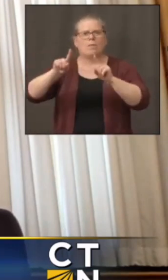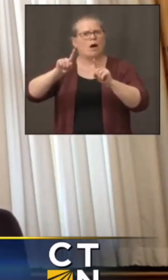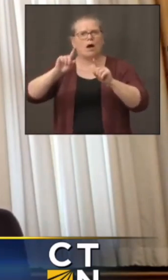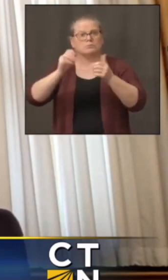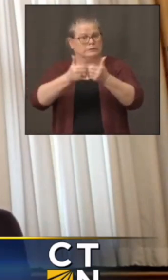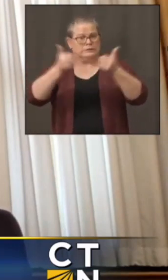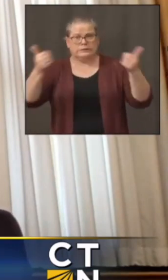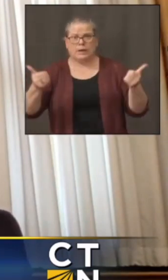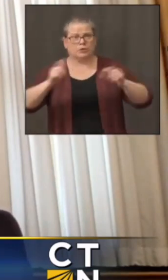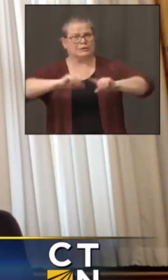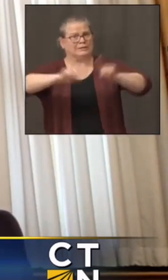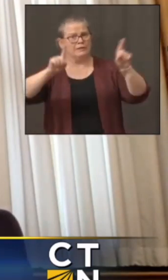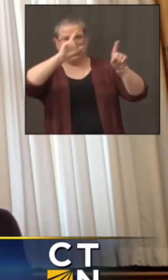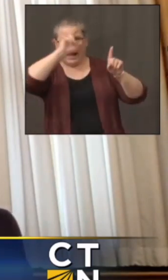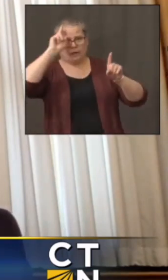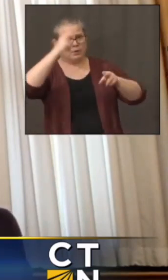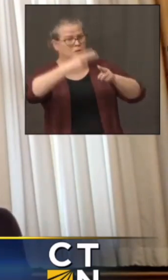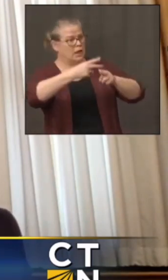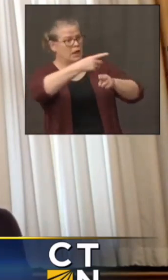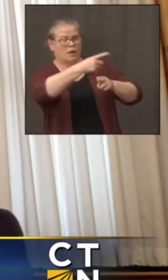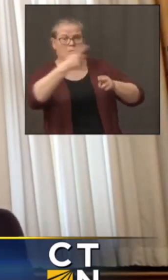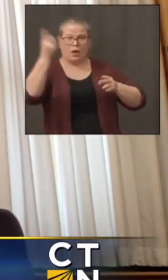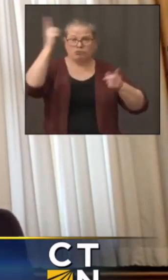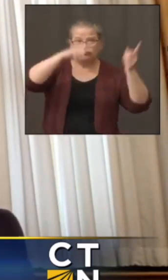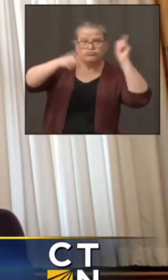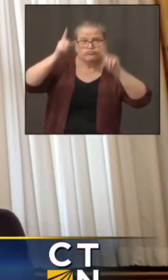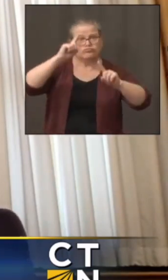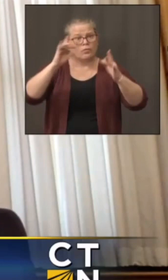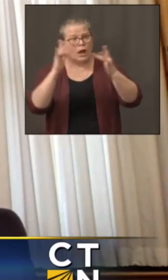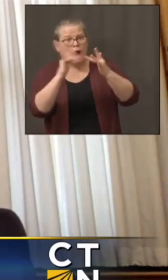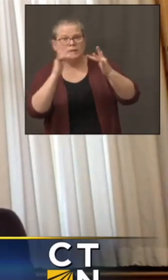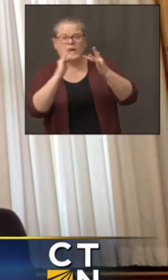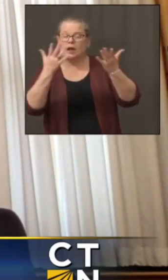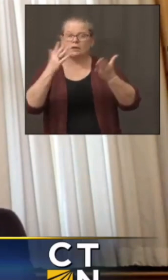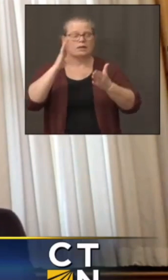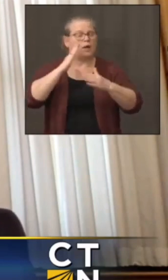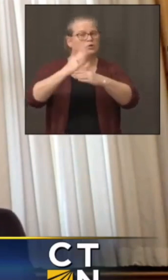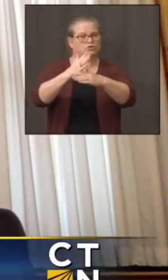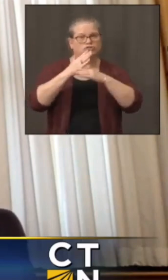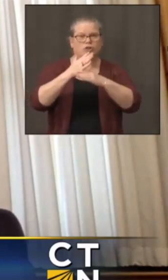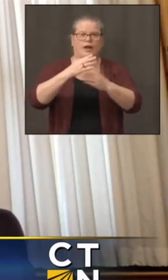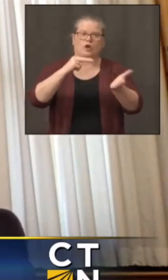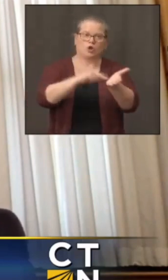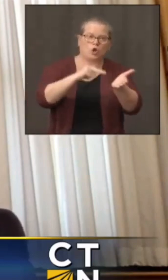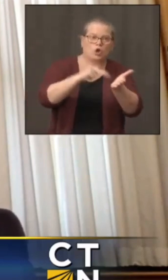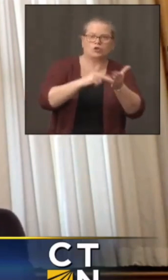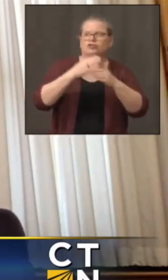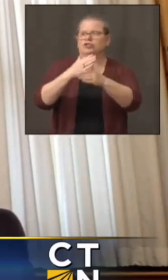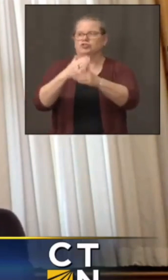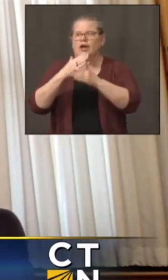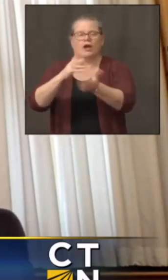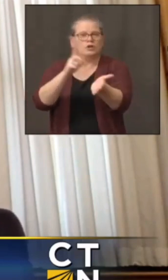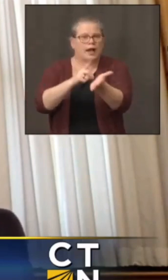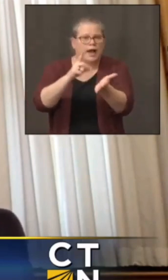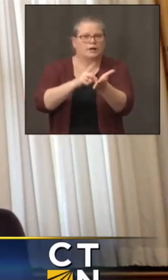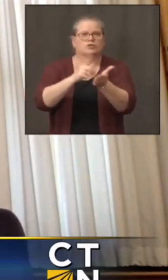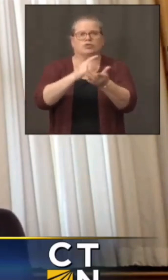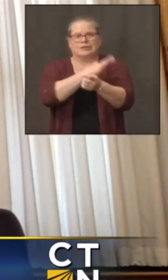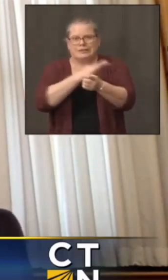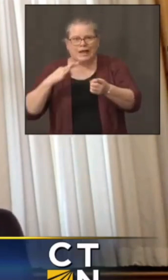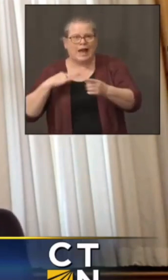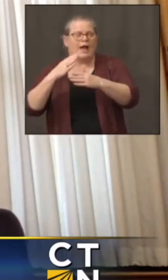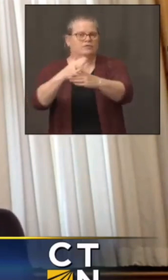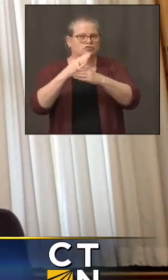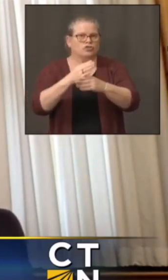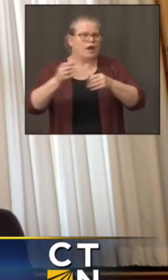to to transfer patients, to move resources and staff around to load balance, essentially, when they needed. So it's it's actually